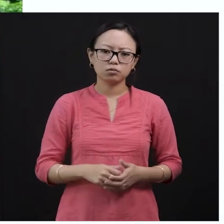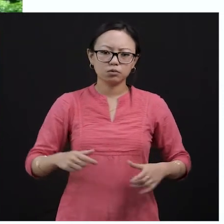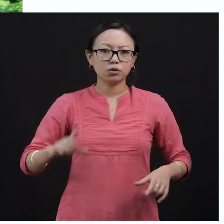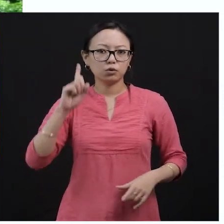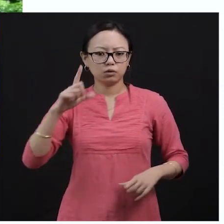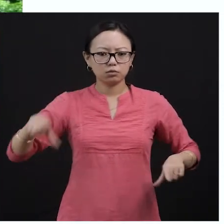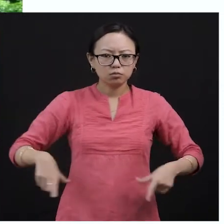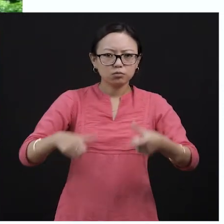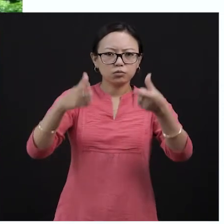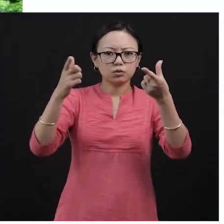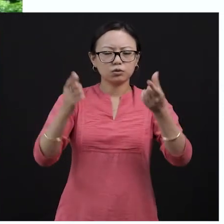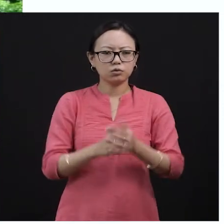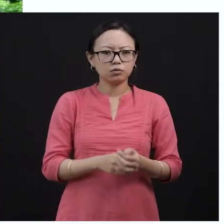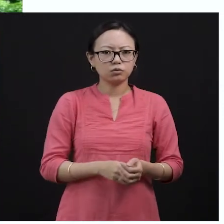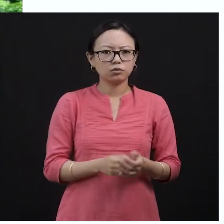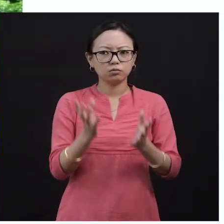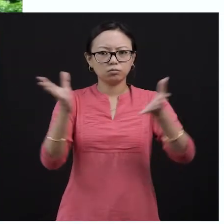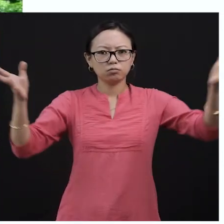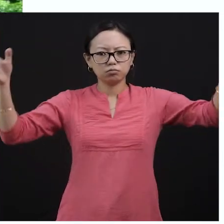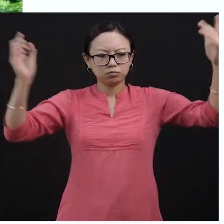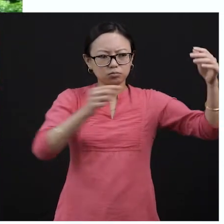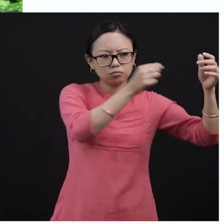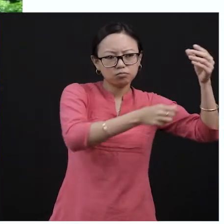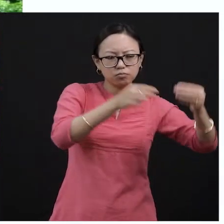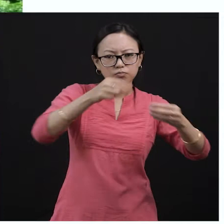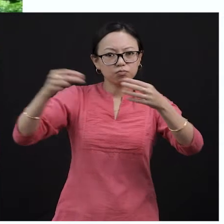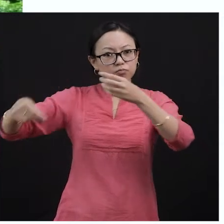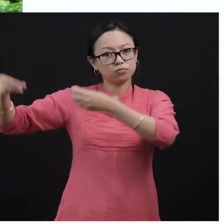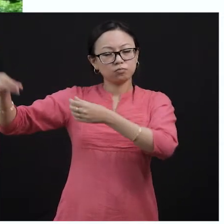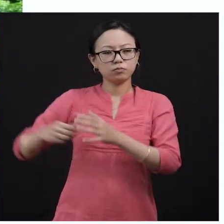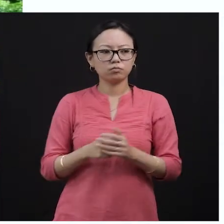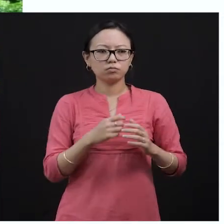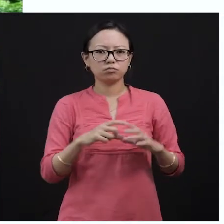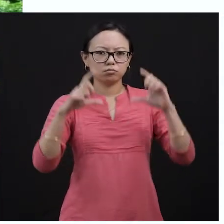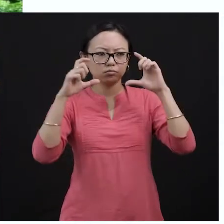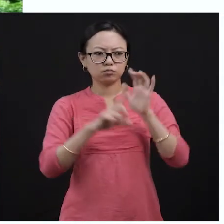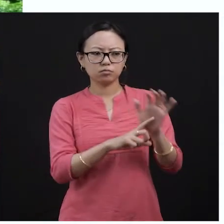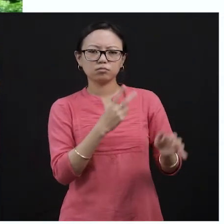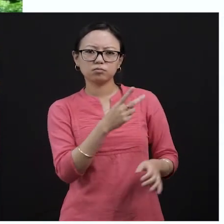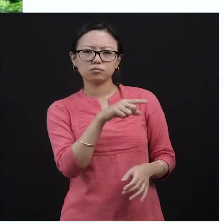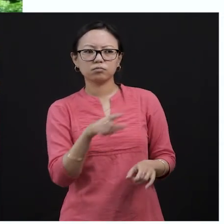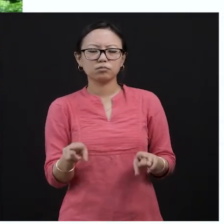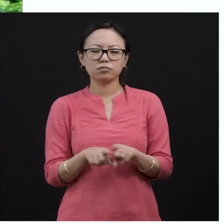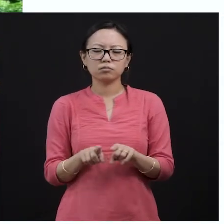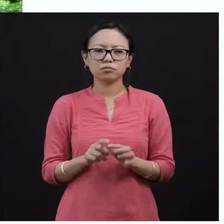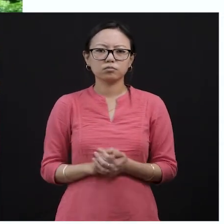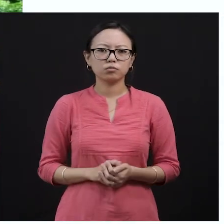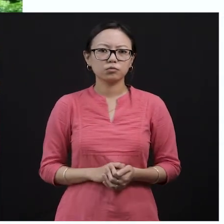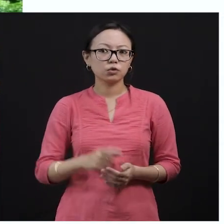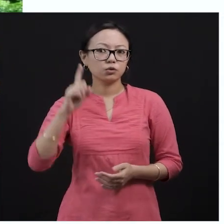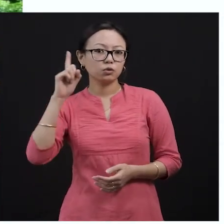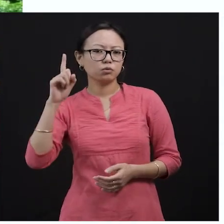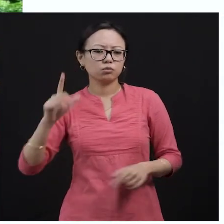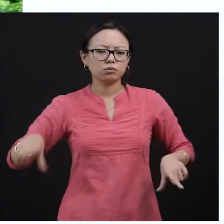is considered to be a tree that can become a forest on its own. We have also heard that a tree cannot be a forest